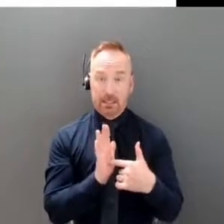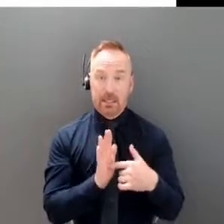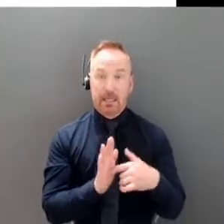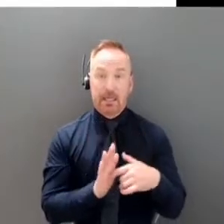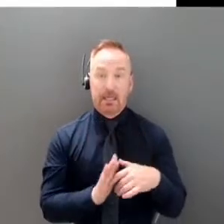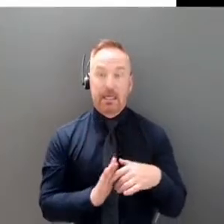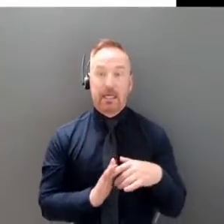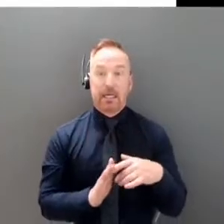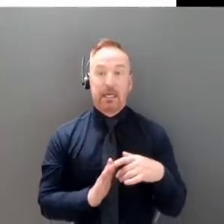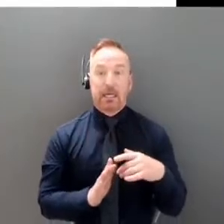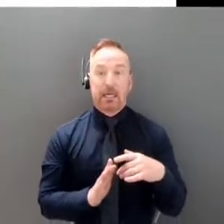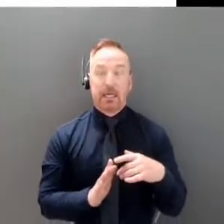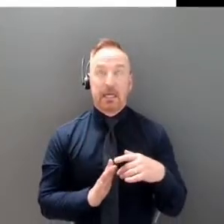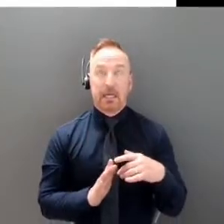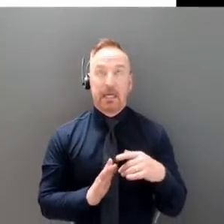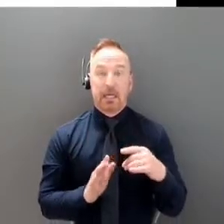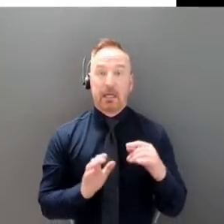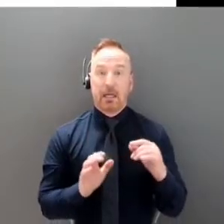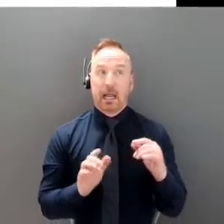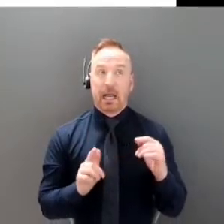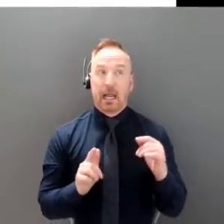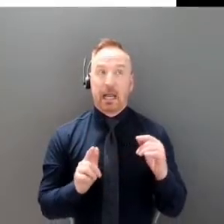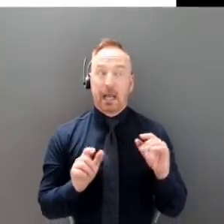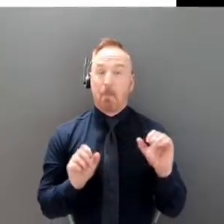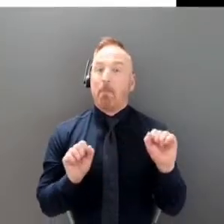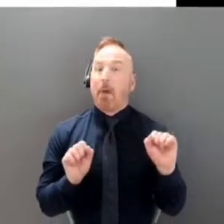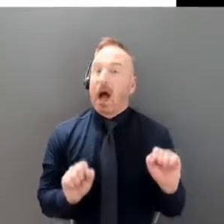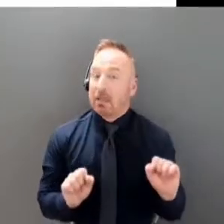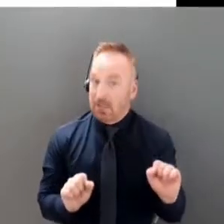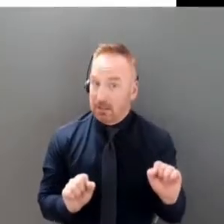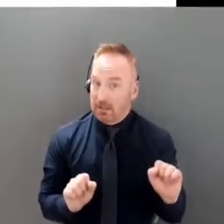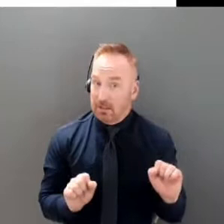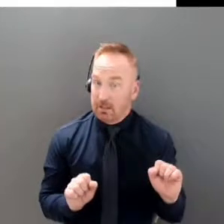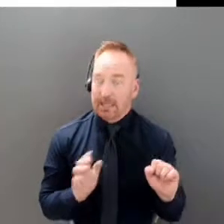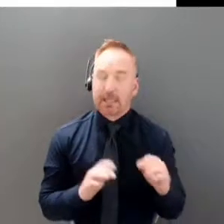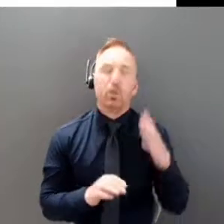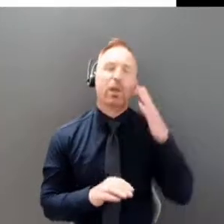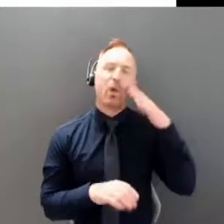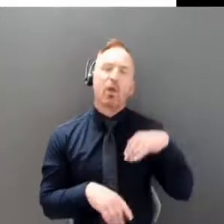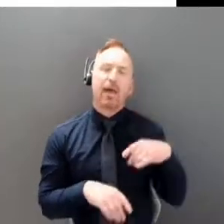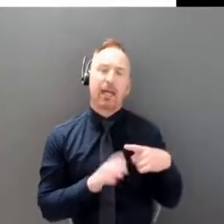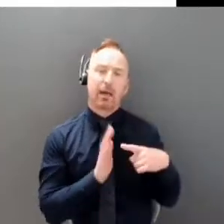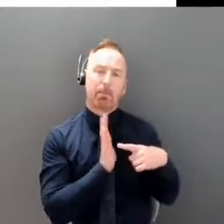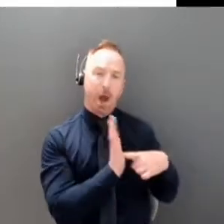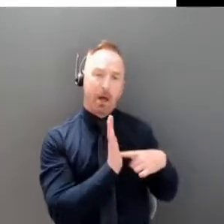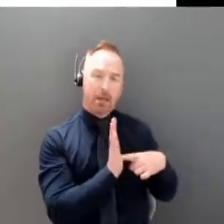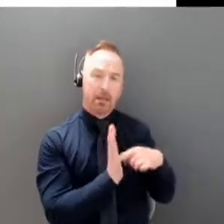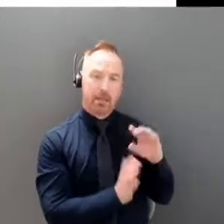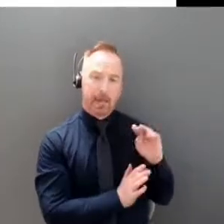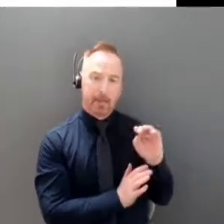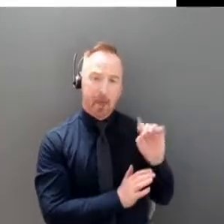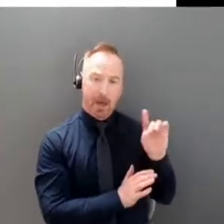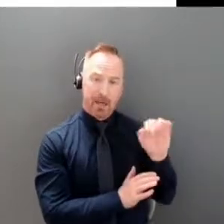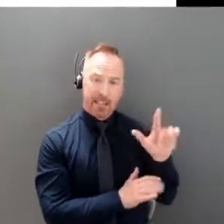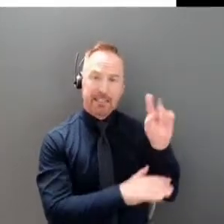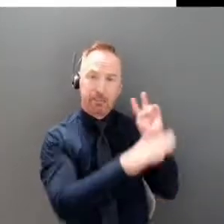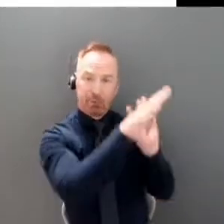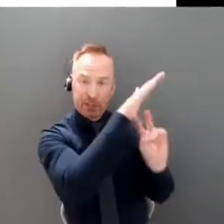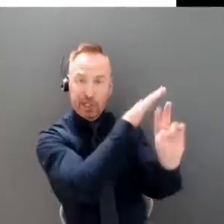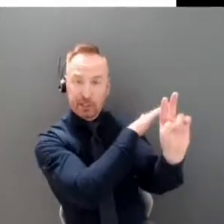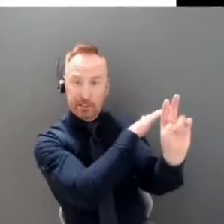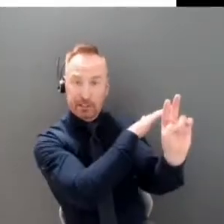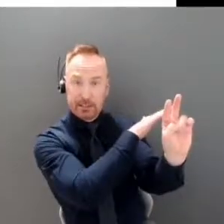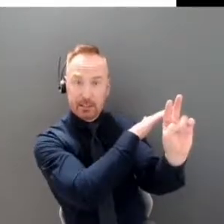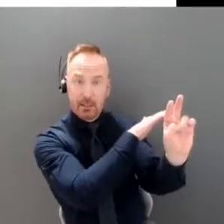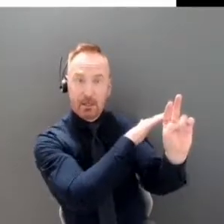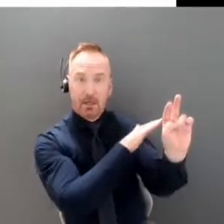current, what could have happened, I should say, because we know that models are projections and they're subject to many